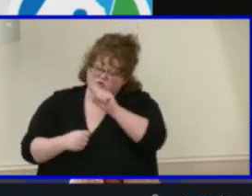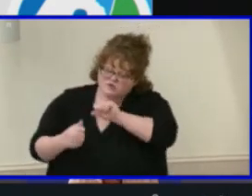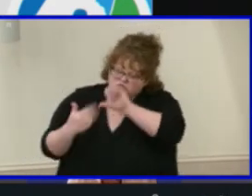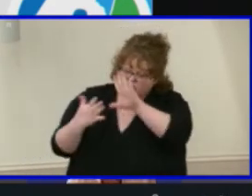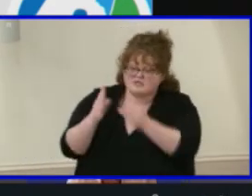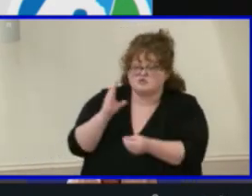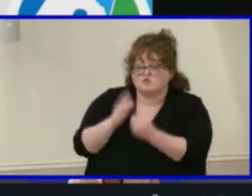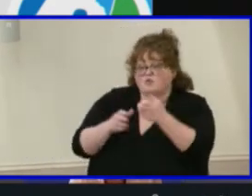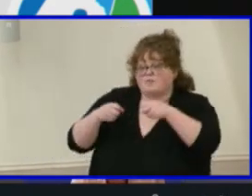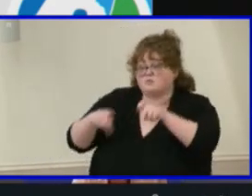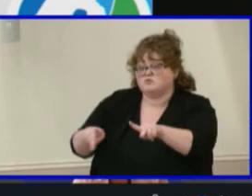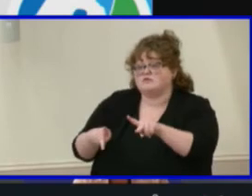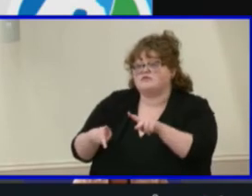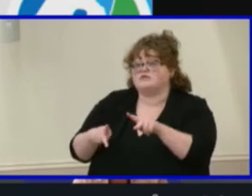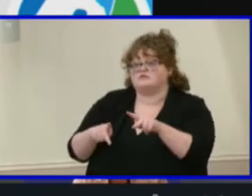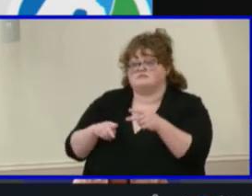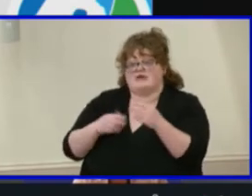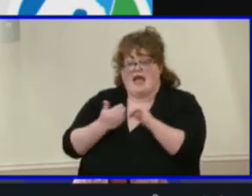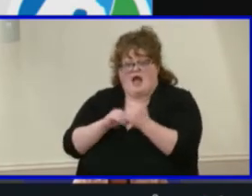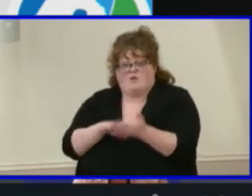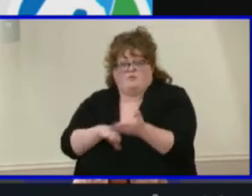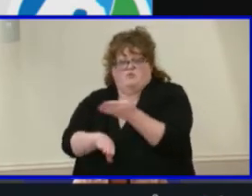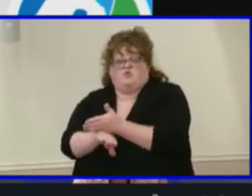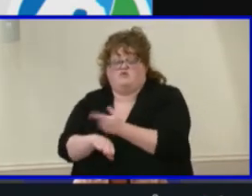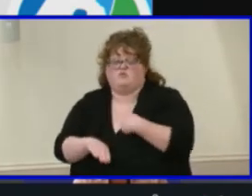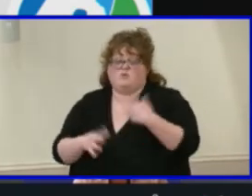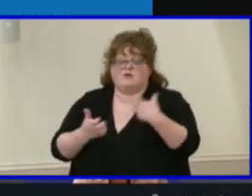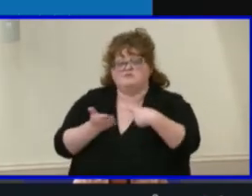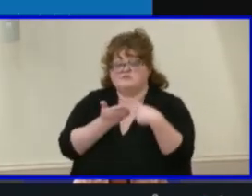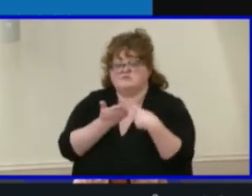to share some next steps and future considerations.